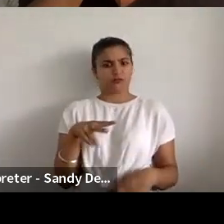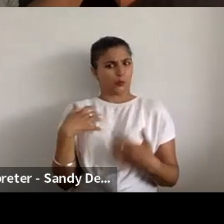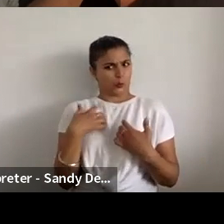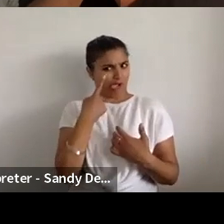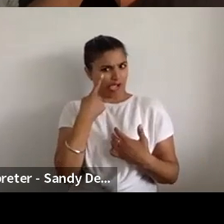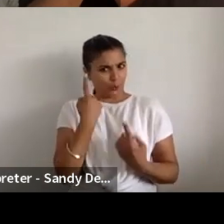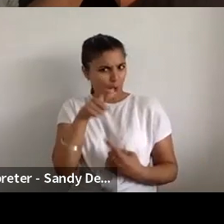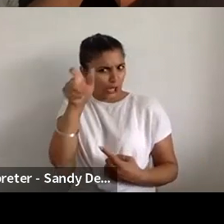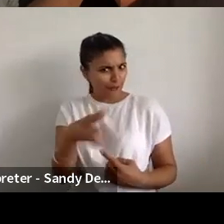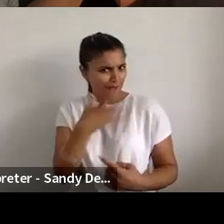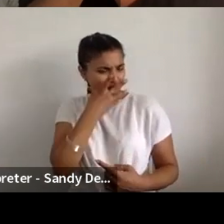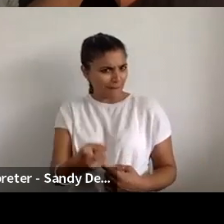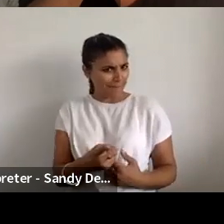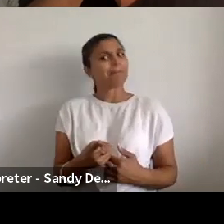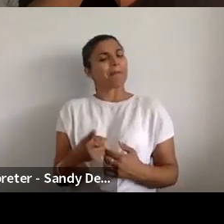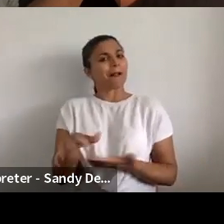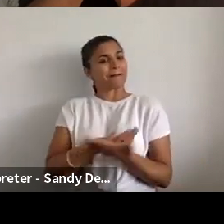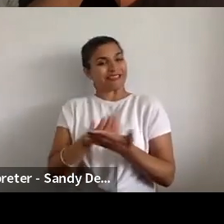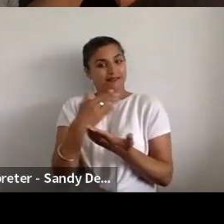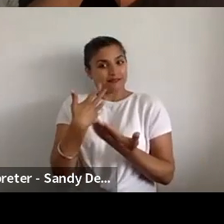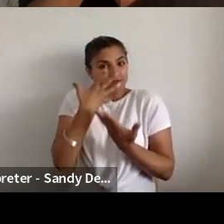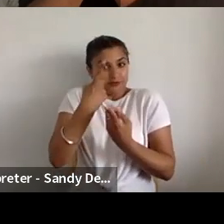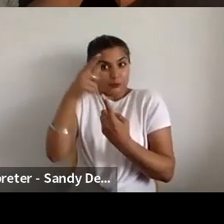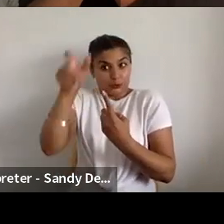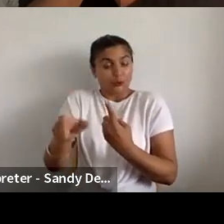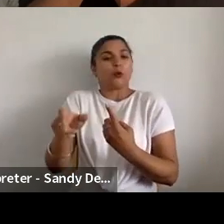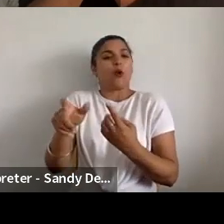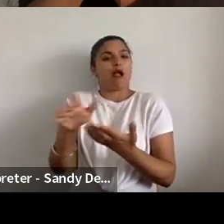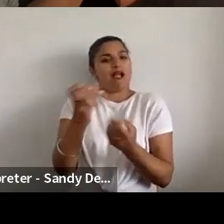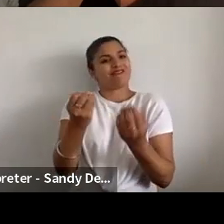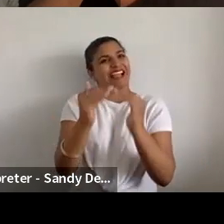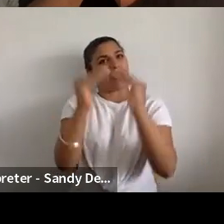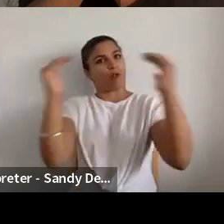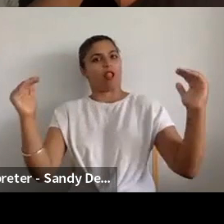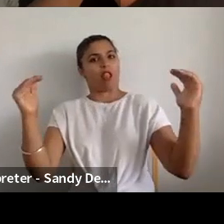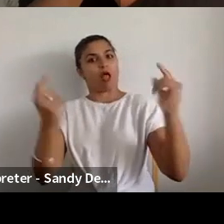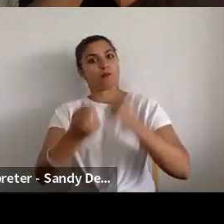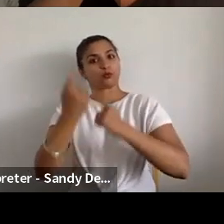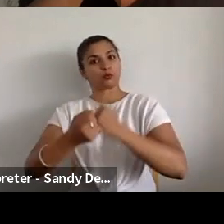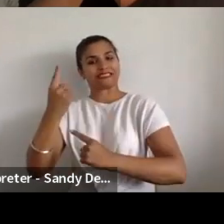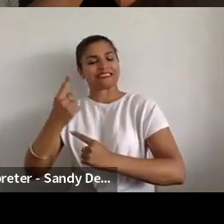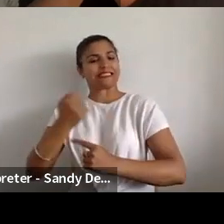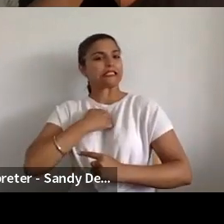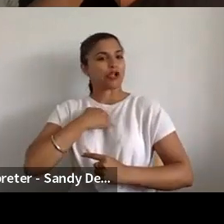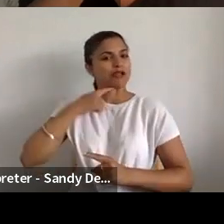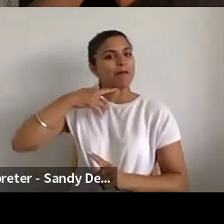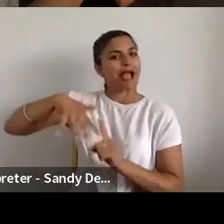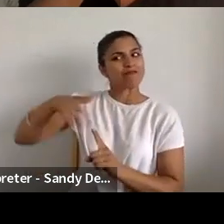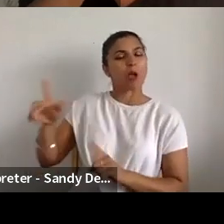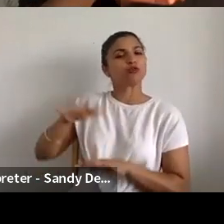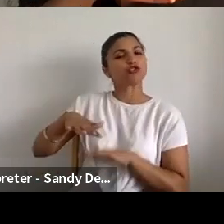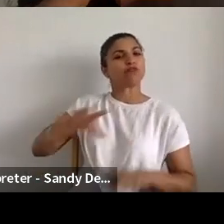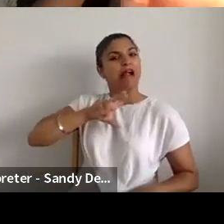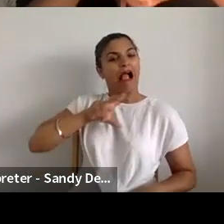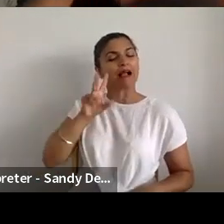because they had as much chance as the people who sent like fuller information and niceties. Sorry there's some screaming of children in background now.